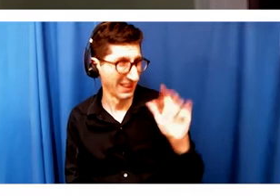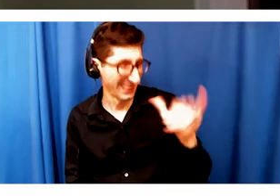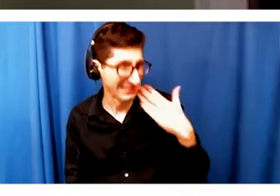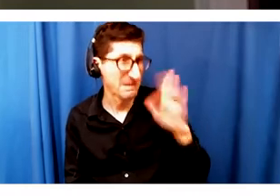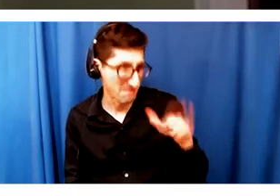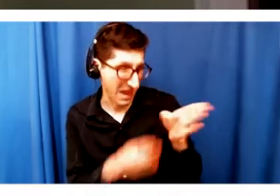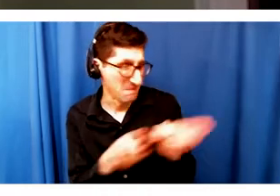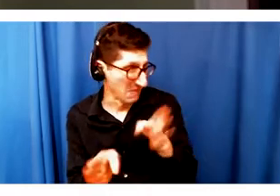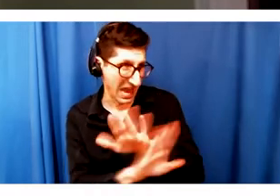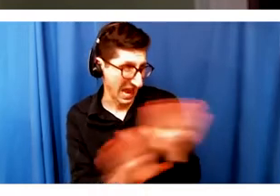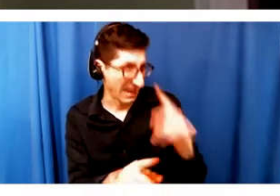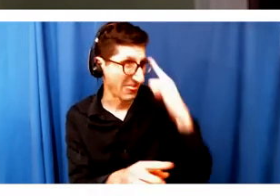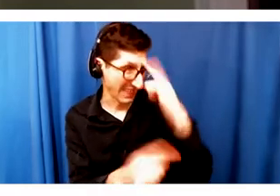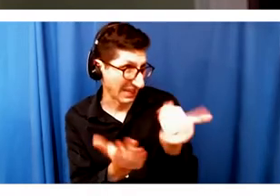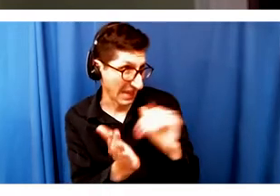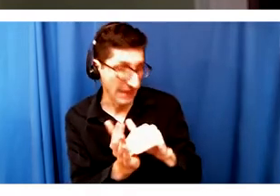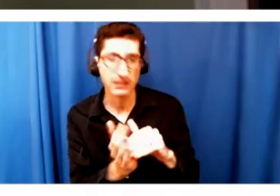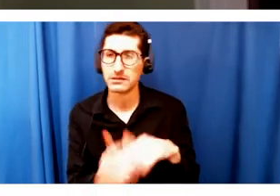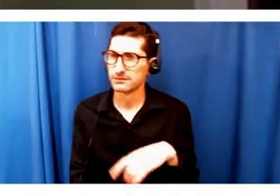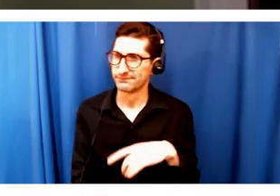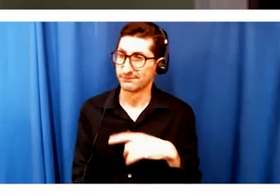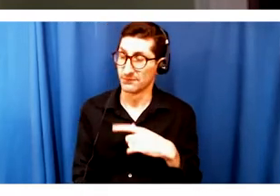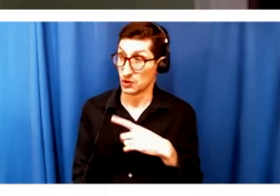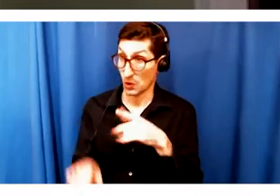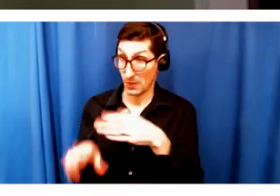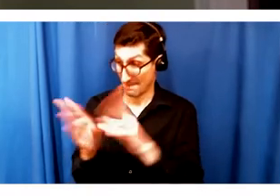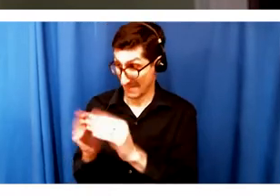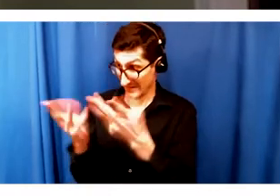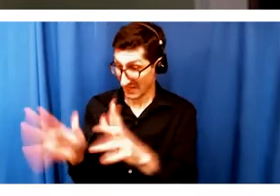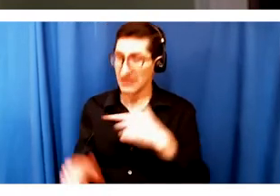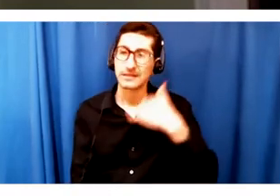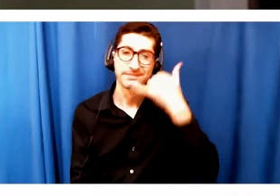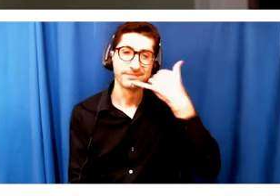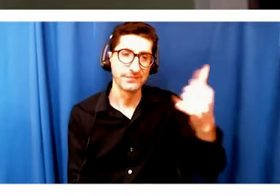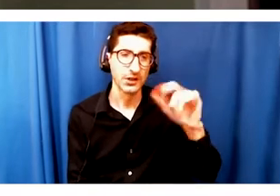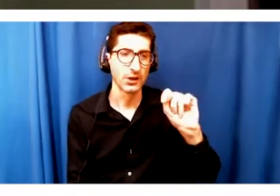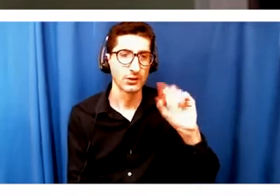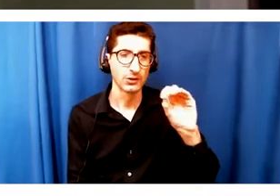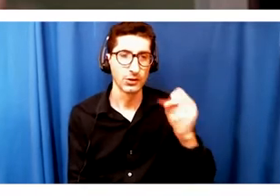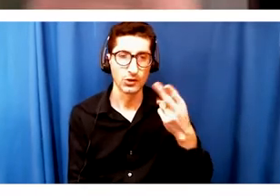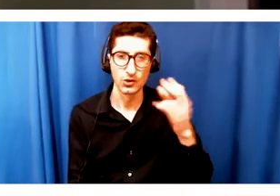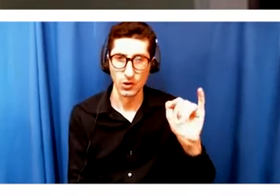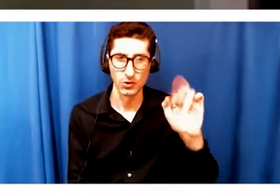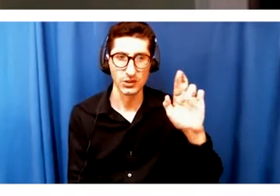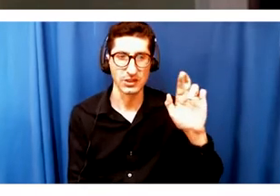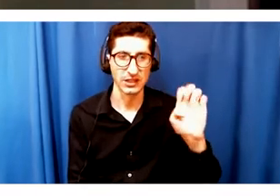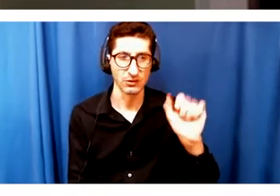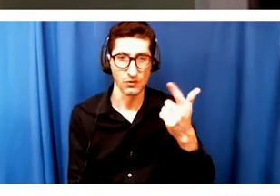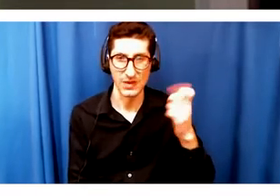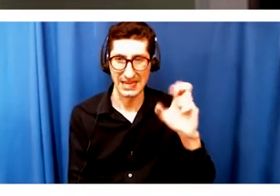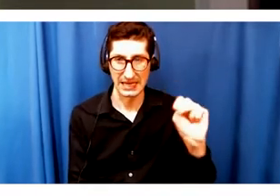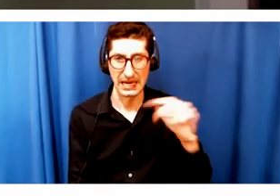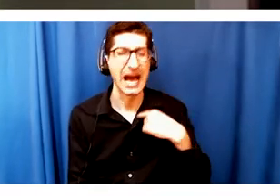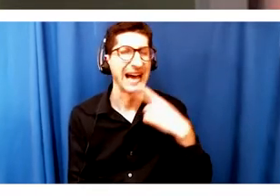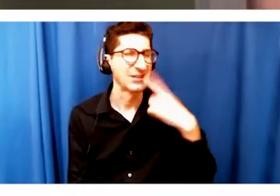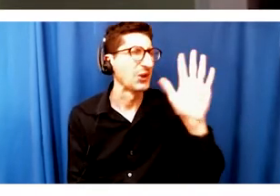And so I went right to the phone from that meeting, and I called Toshi Regan to say the same thing to her, that don't worry about it. We're going to do the show. We're